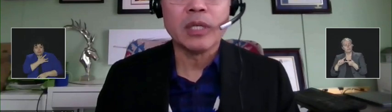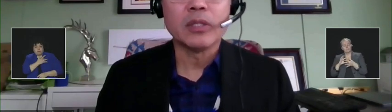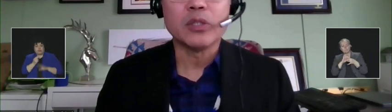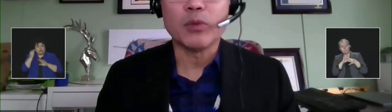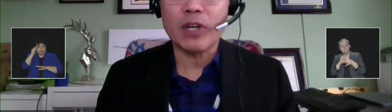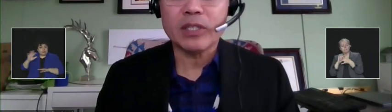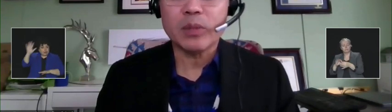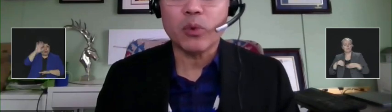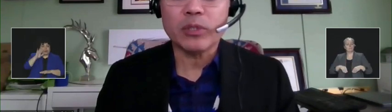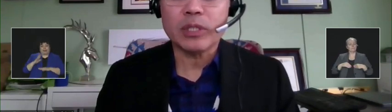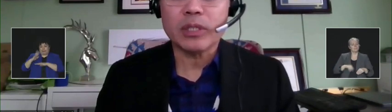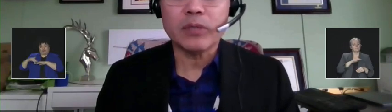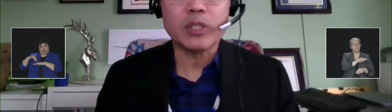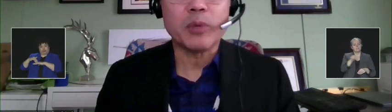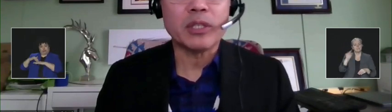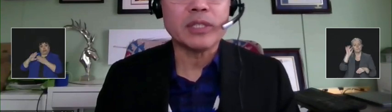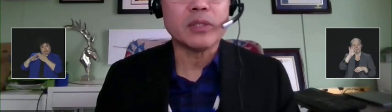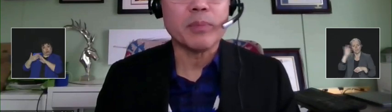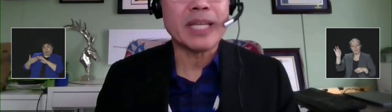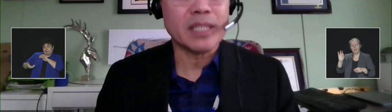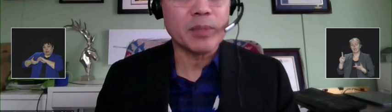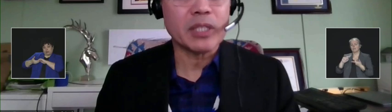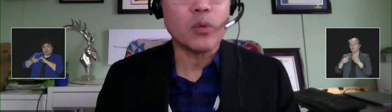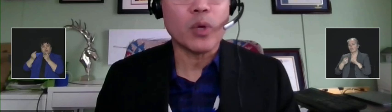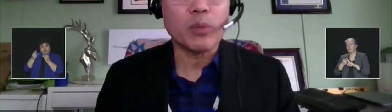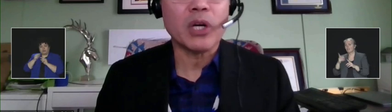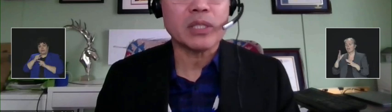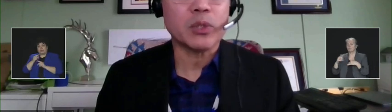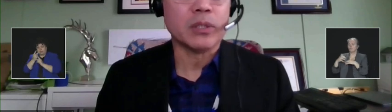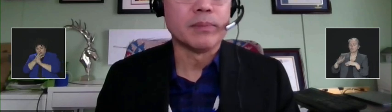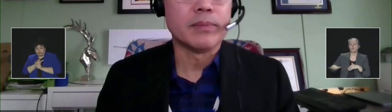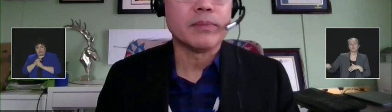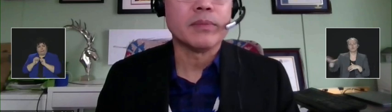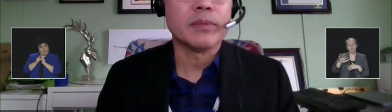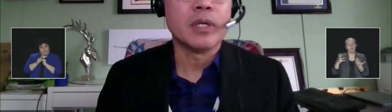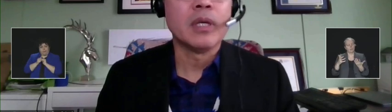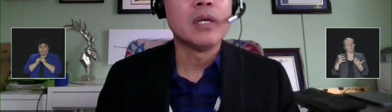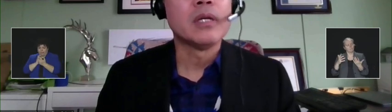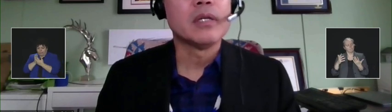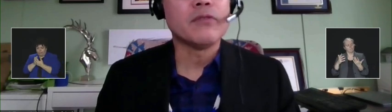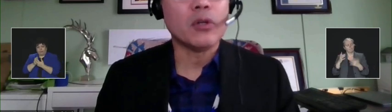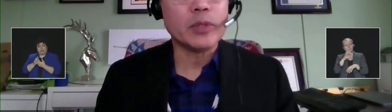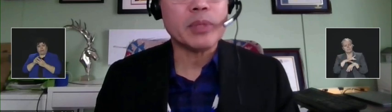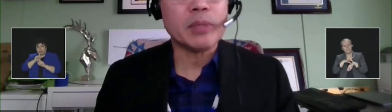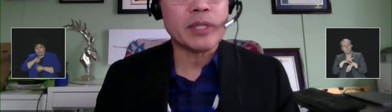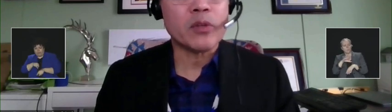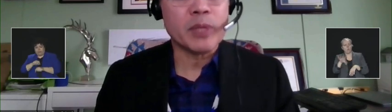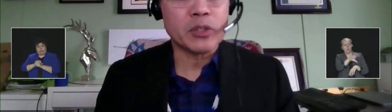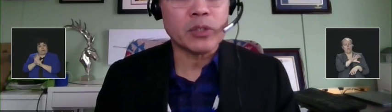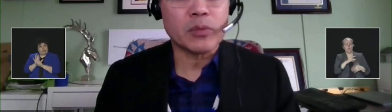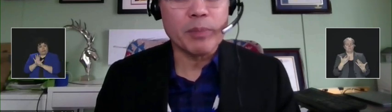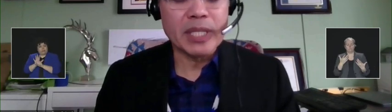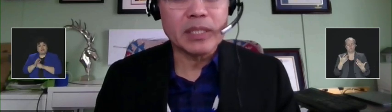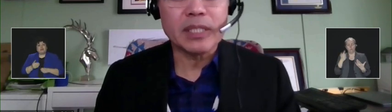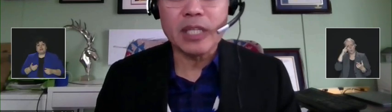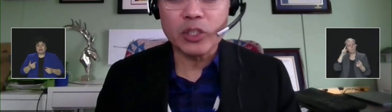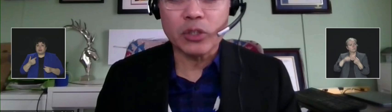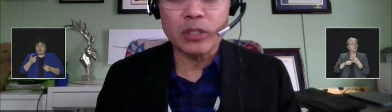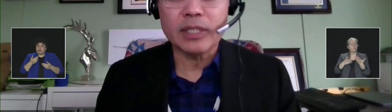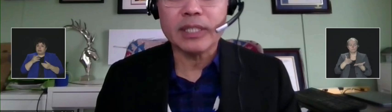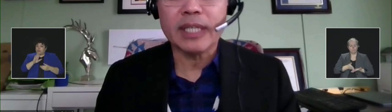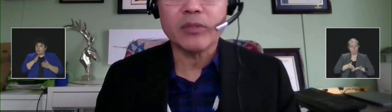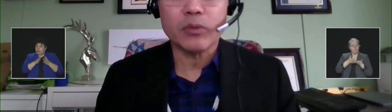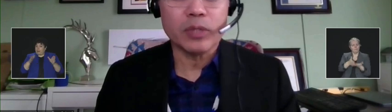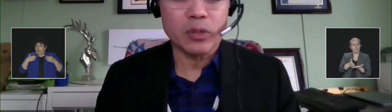indigenous partners to provide supports in responding to the pandemic where possible. Following public health measures remains